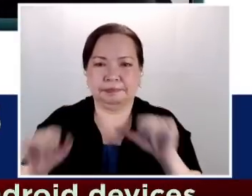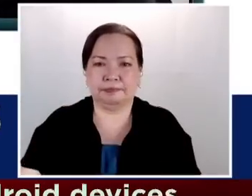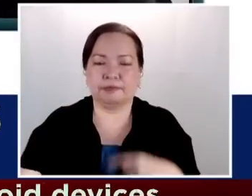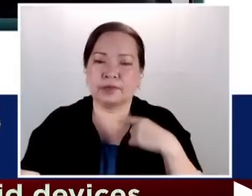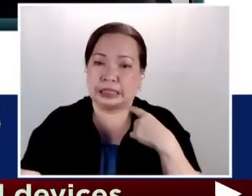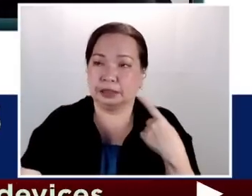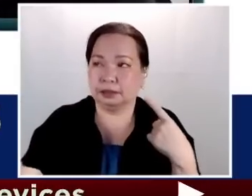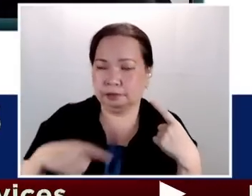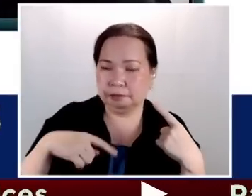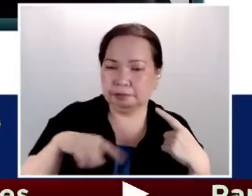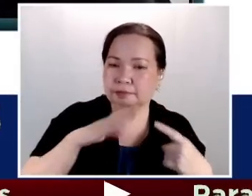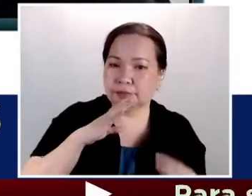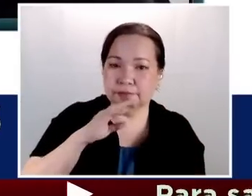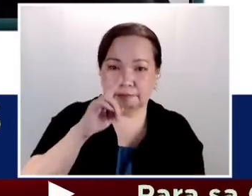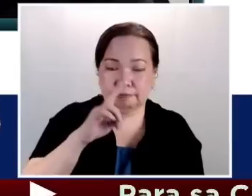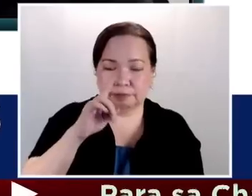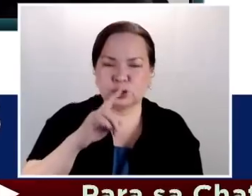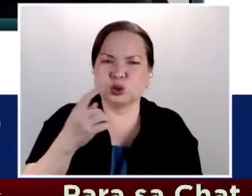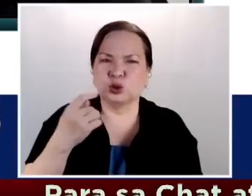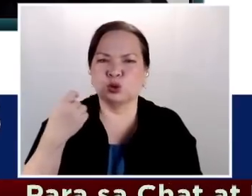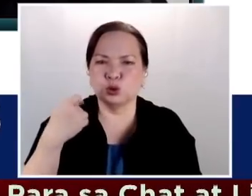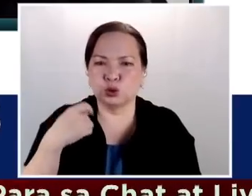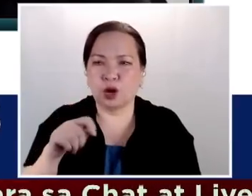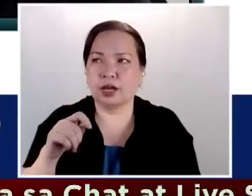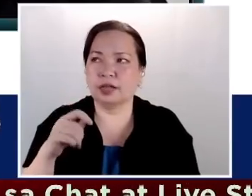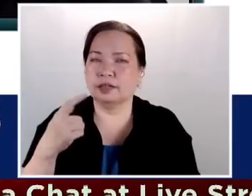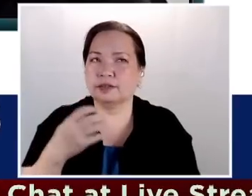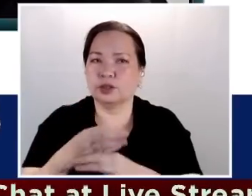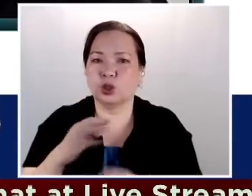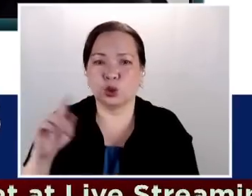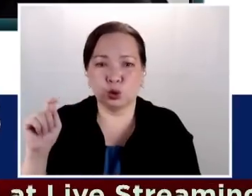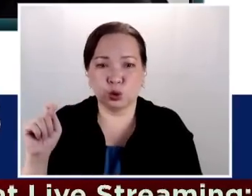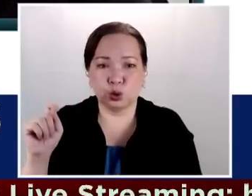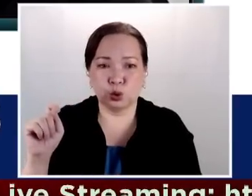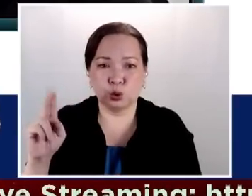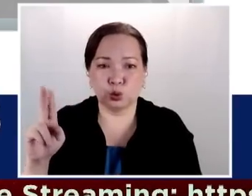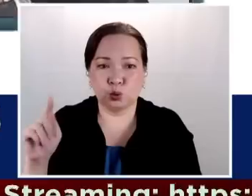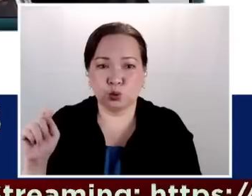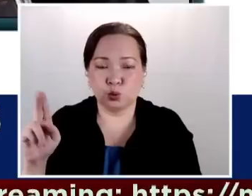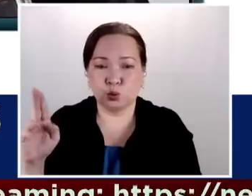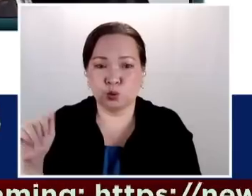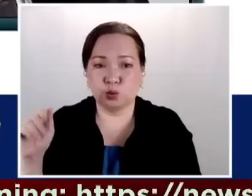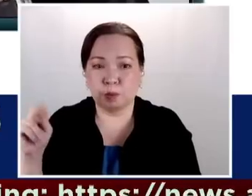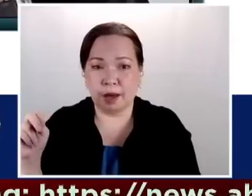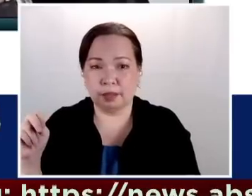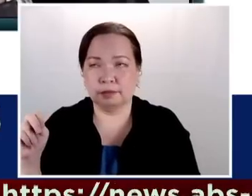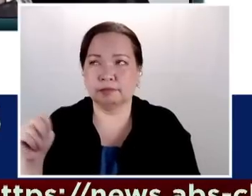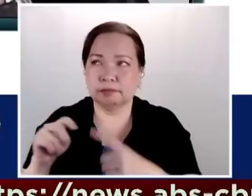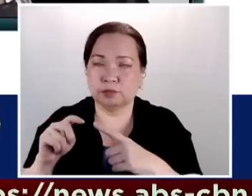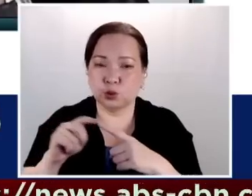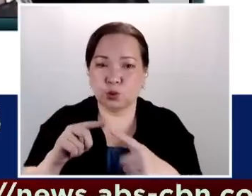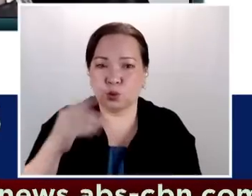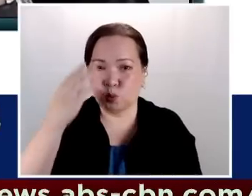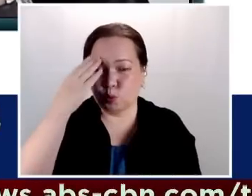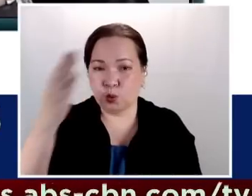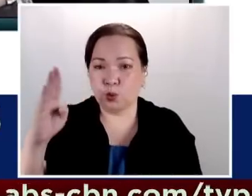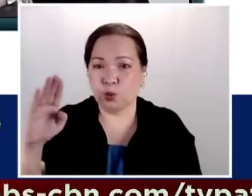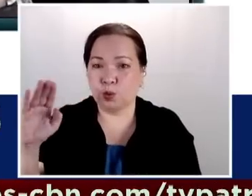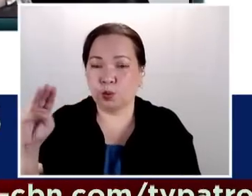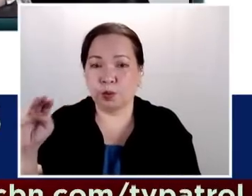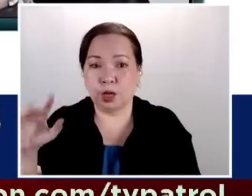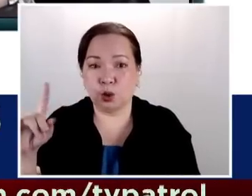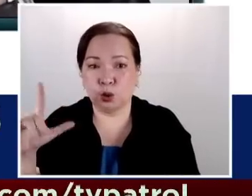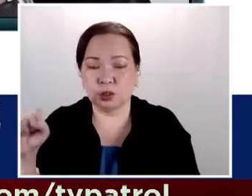tutuban to Malolos and up to Clark. I talked to the Japanese and Filipino